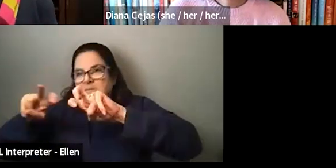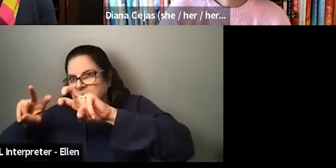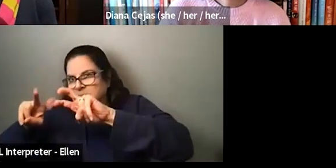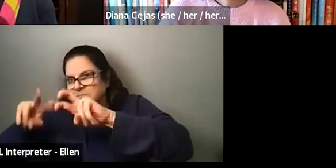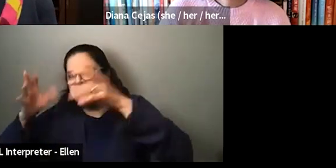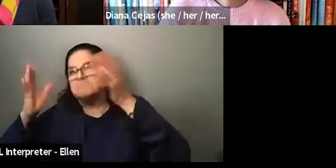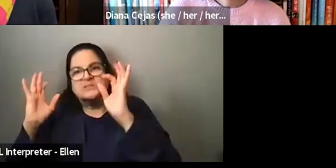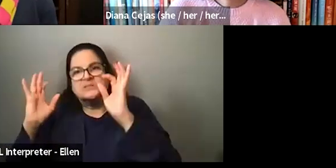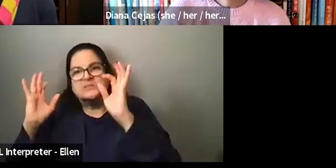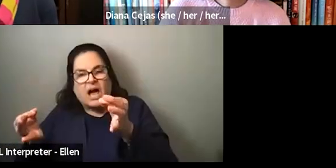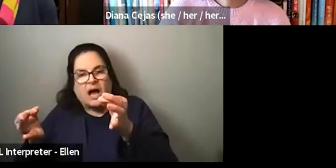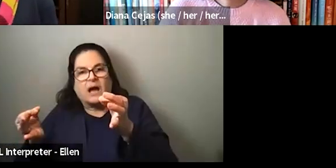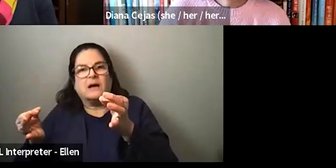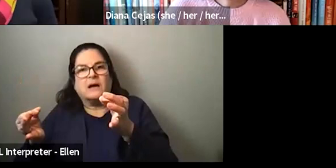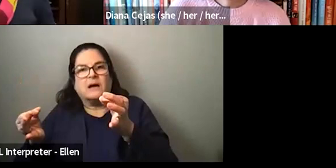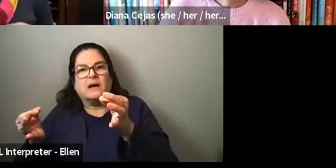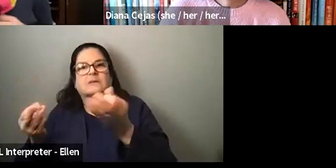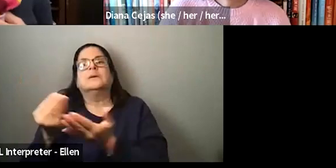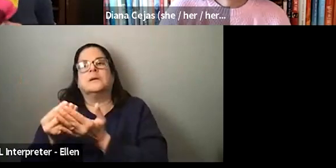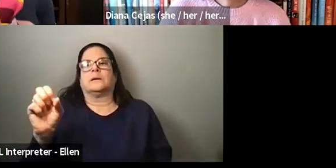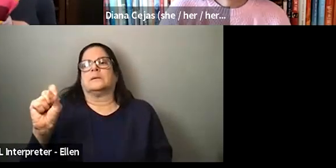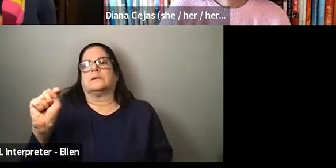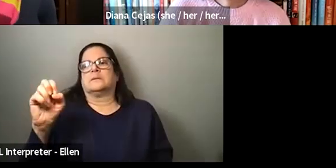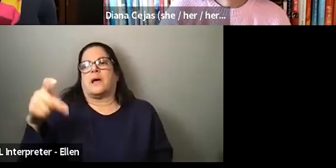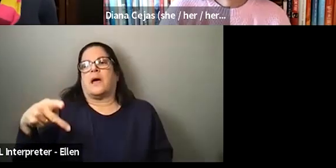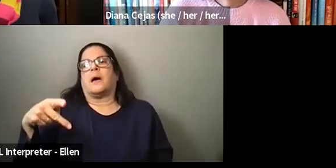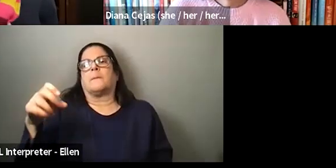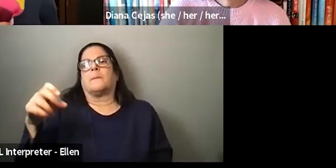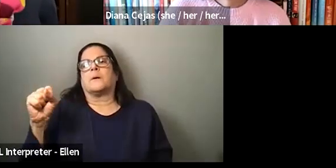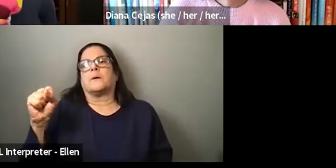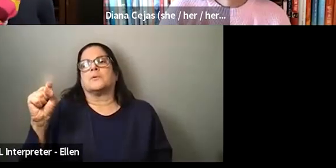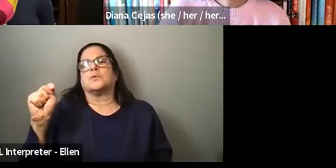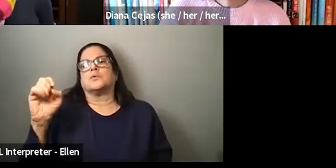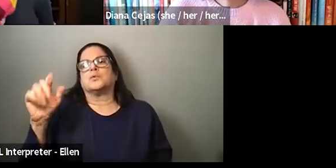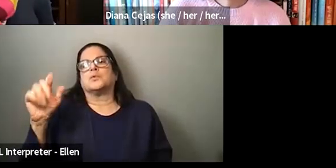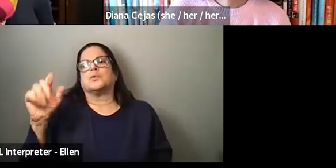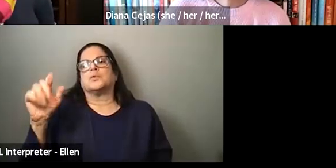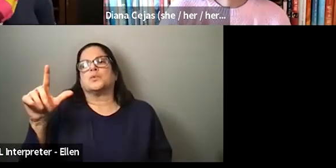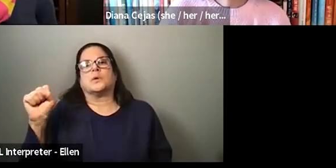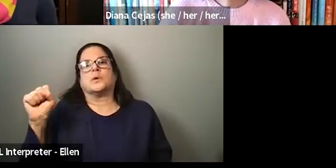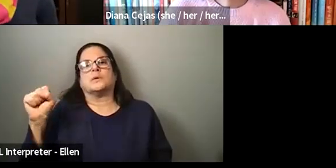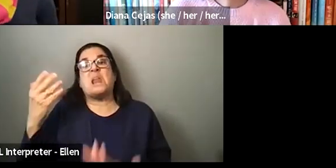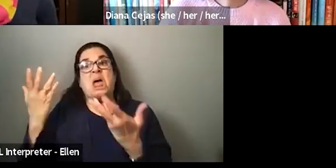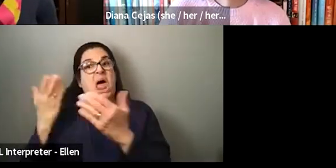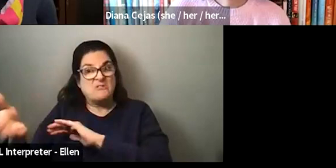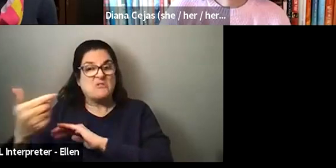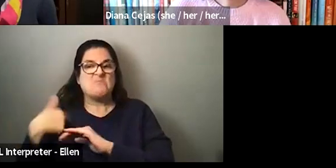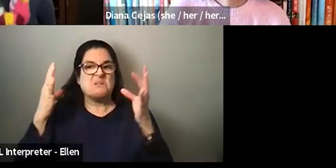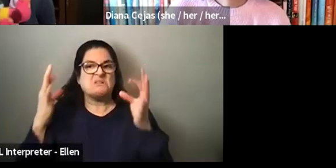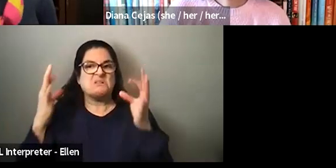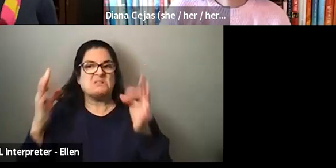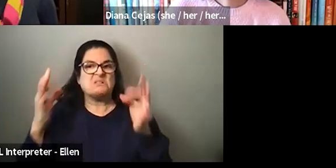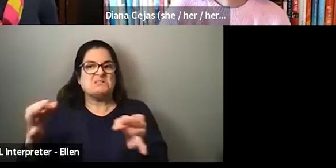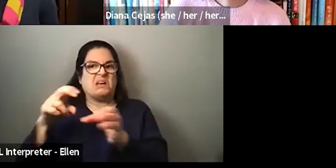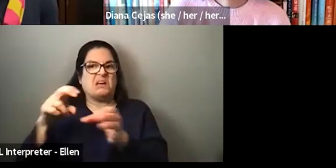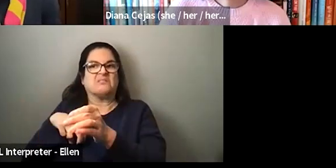that they were going to purchase step stools. Um, but I decided to leave the organization after that. So you can imagine that really kind of helped, um,